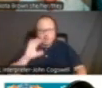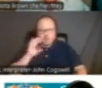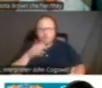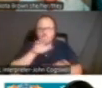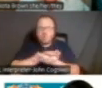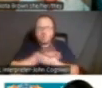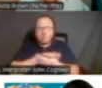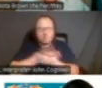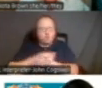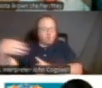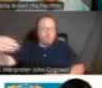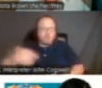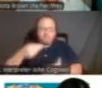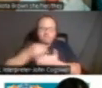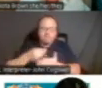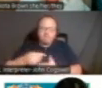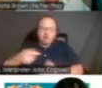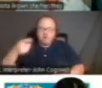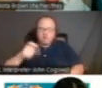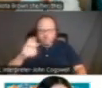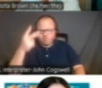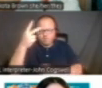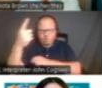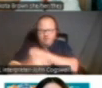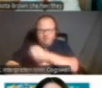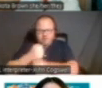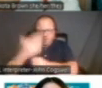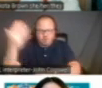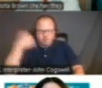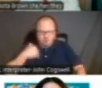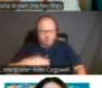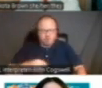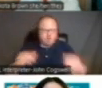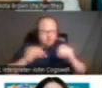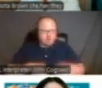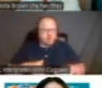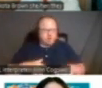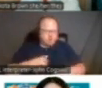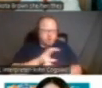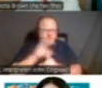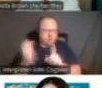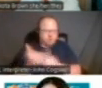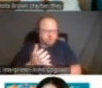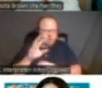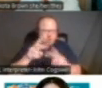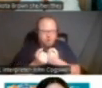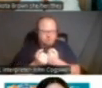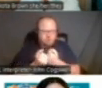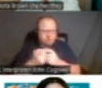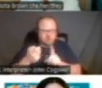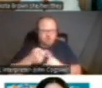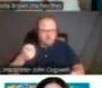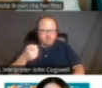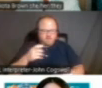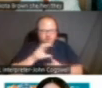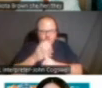is funded by the TCE. We'll also introduce culture workshop, which is from the